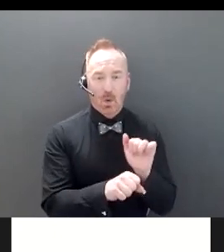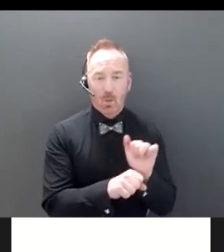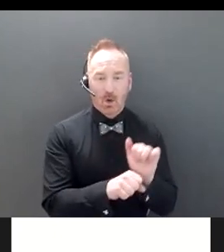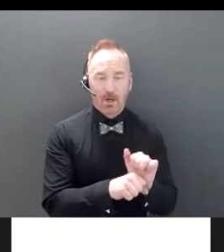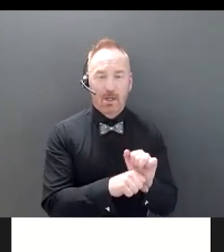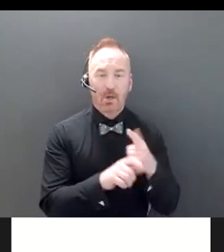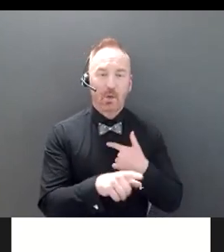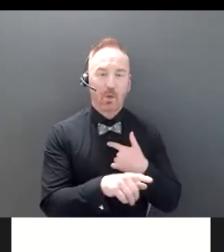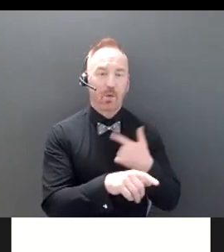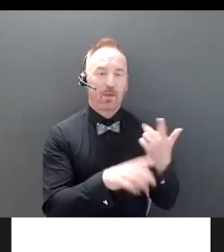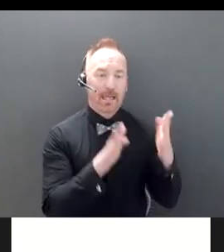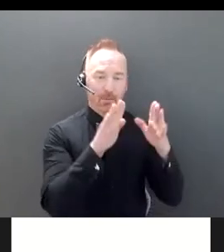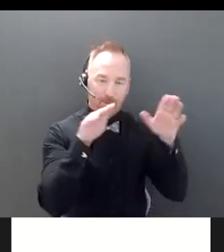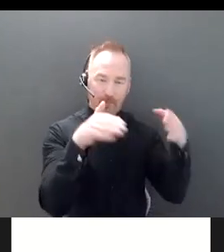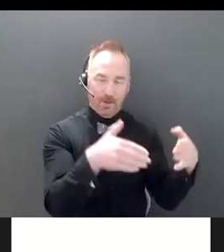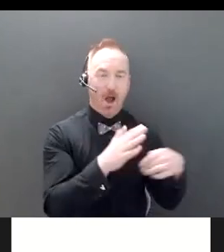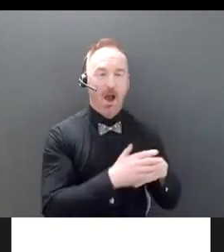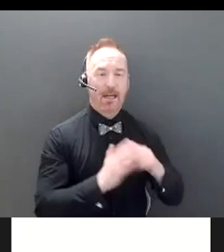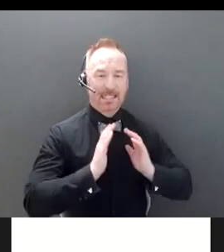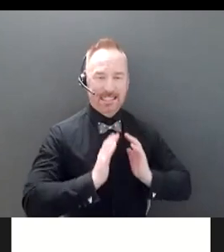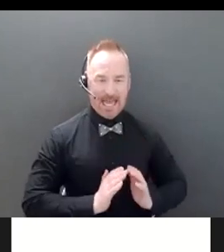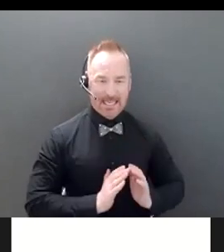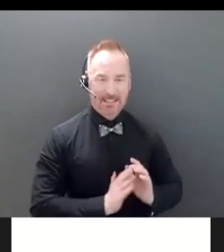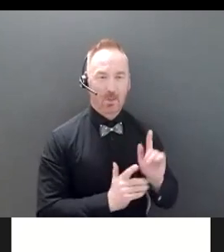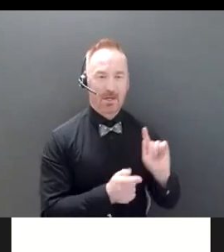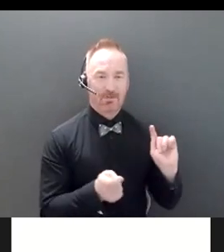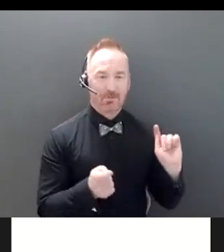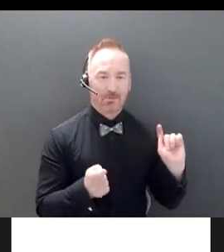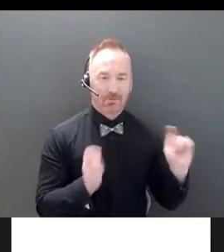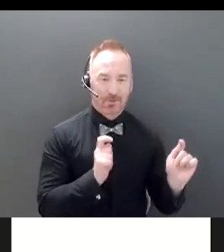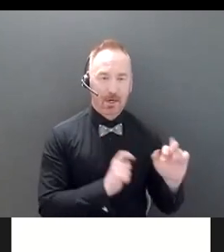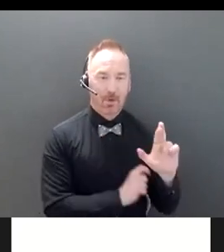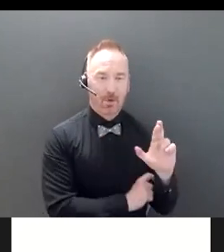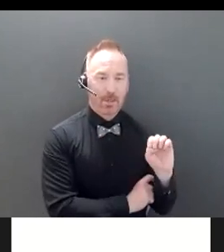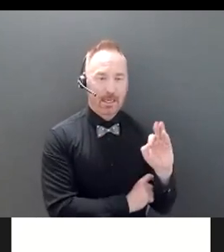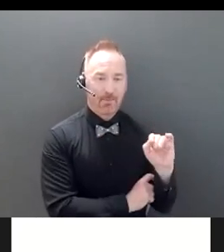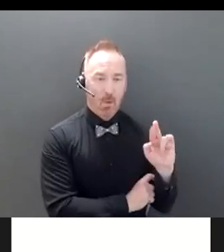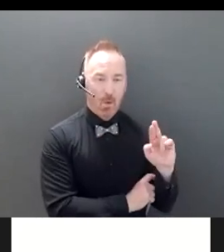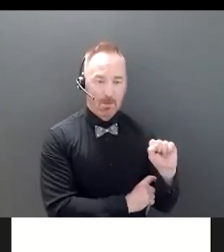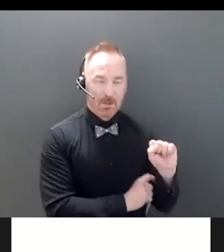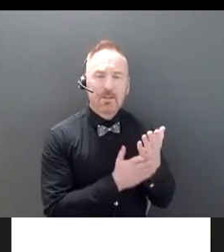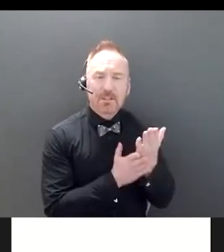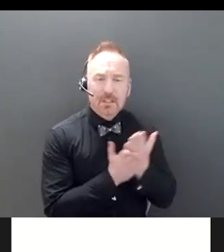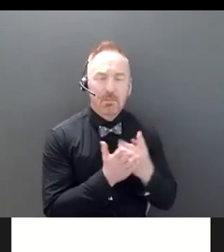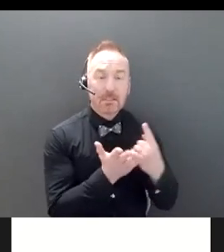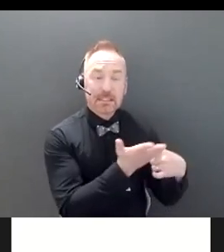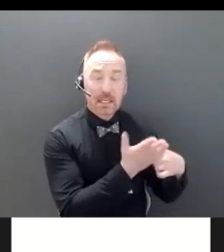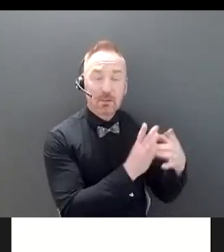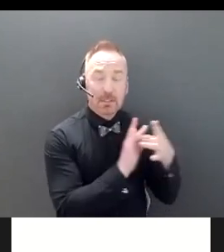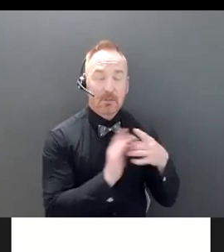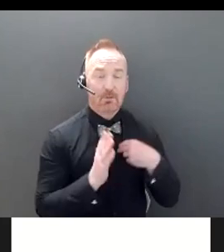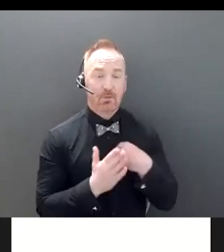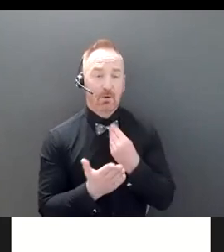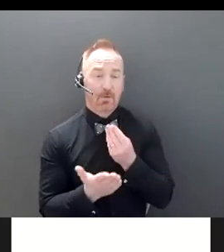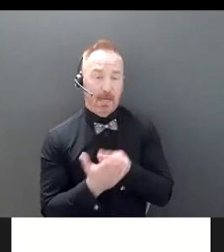reforms. And so I, I think there have been conversations about whether financial advisors